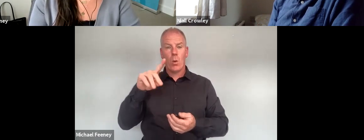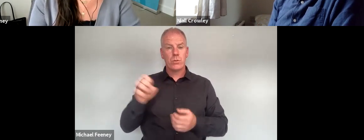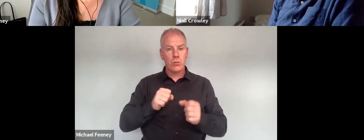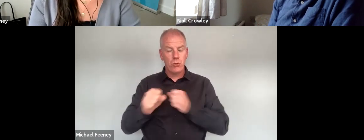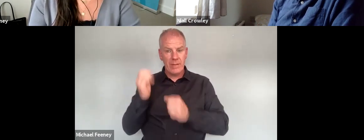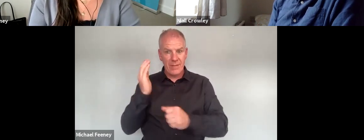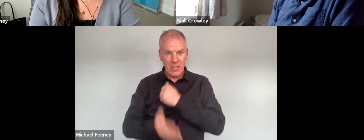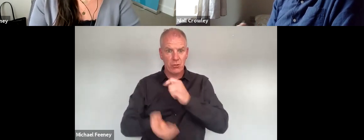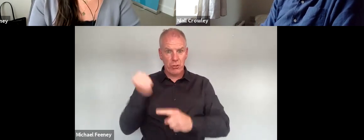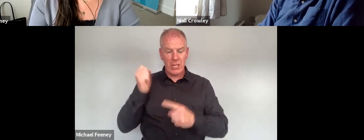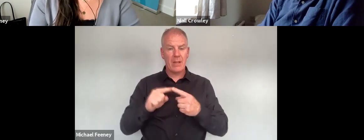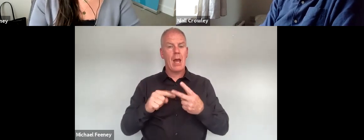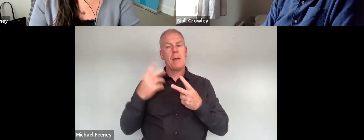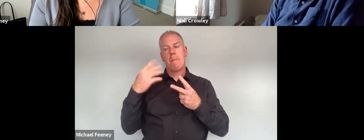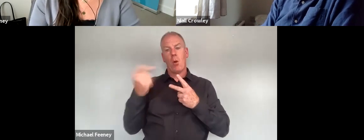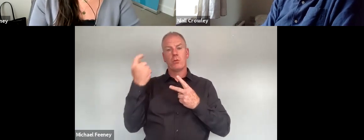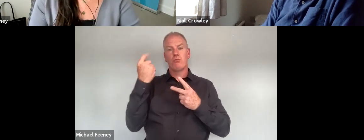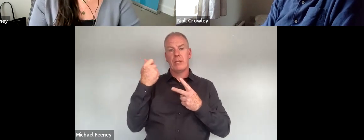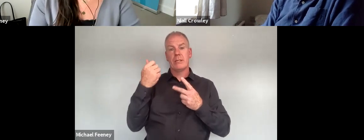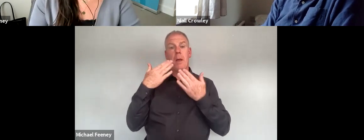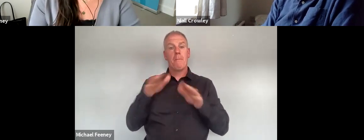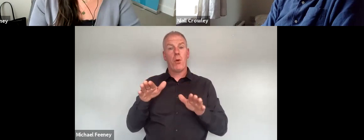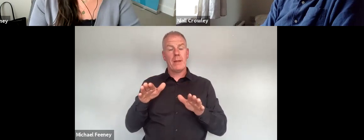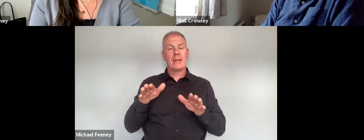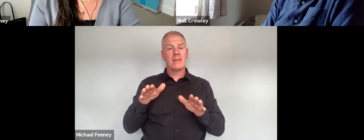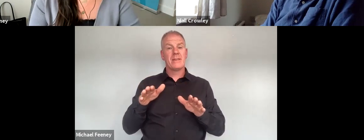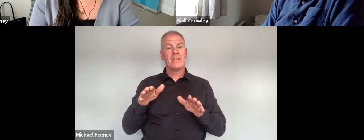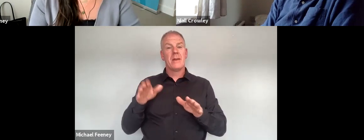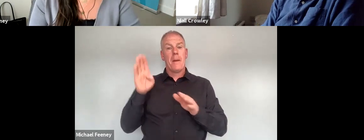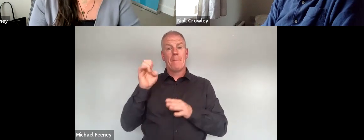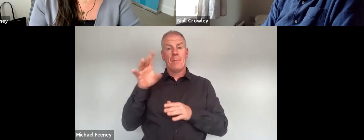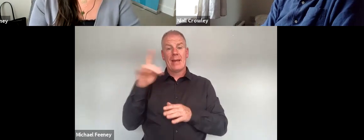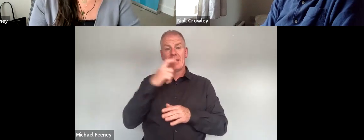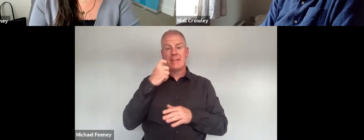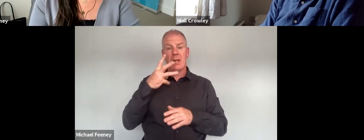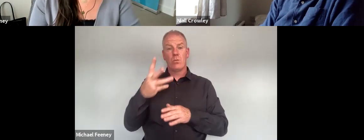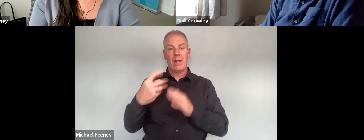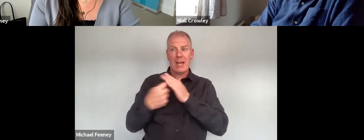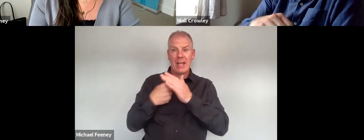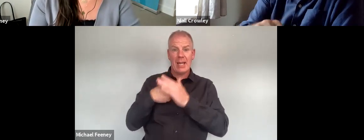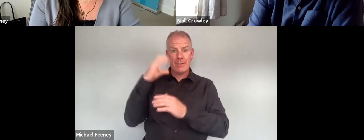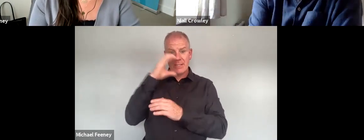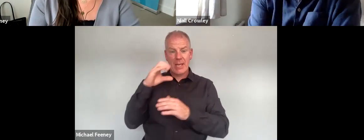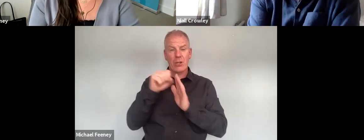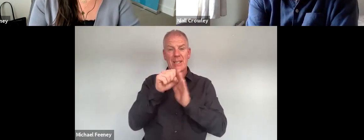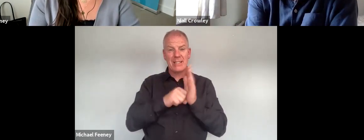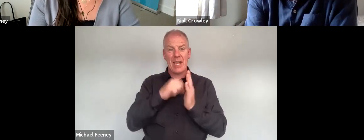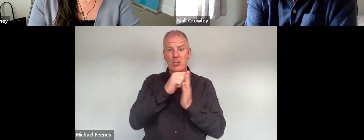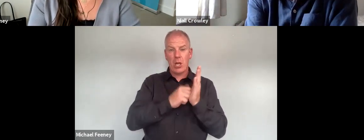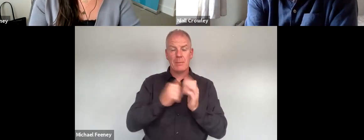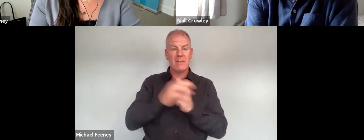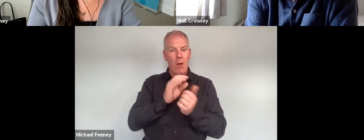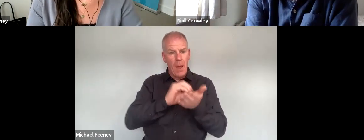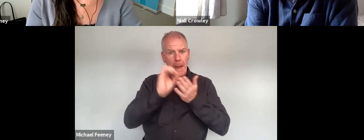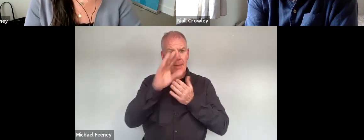recently a very public declaration by all of Ireland's retail banks that they will now accept asylum seekers state issued documents in applications